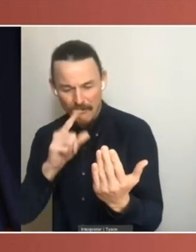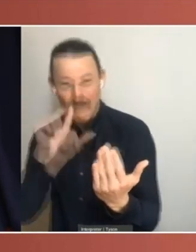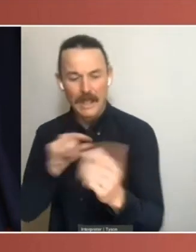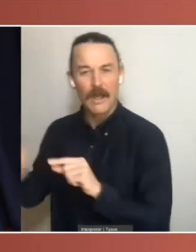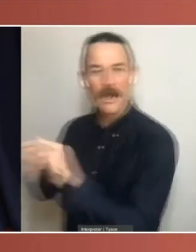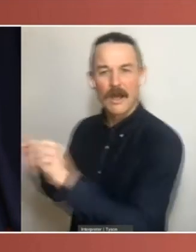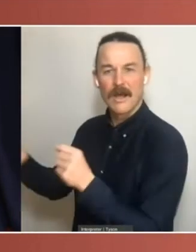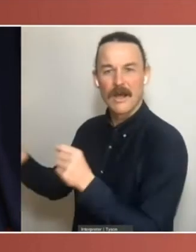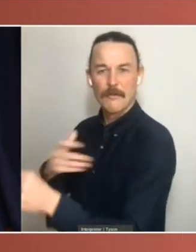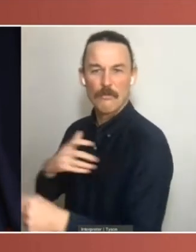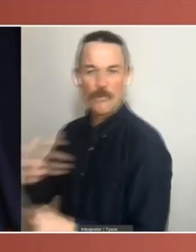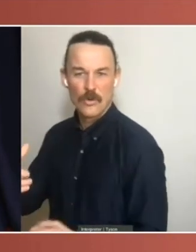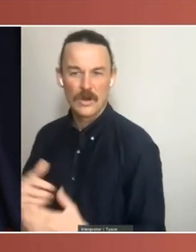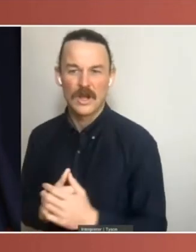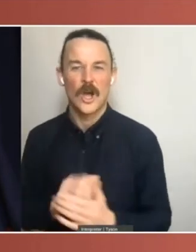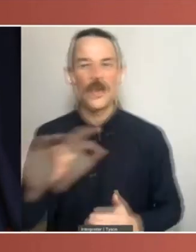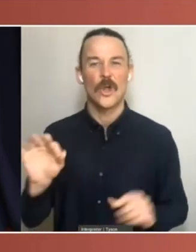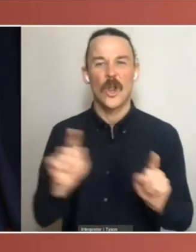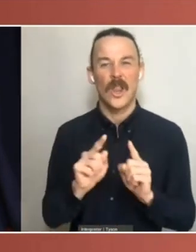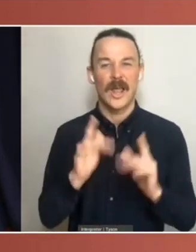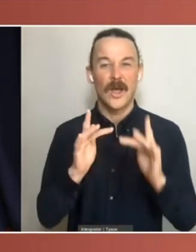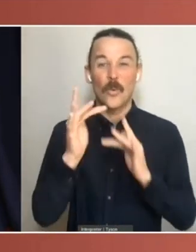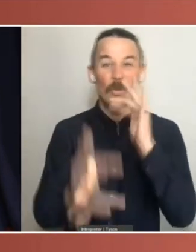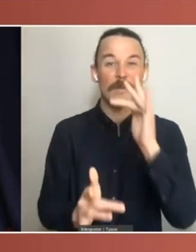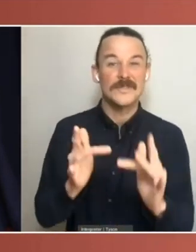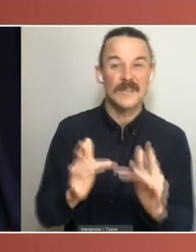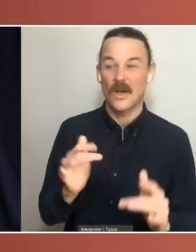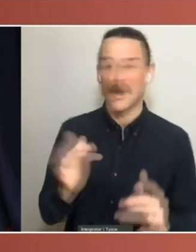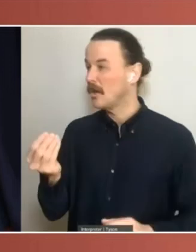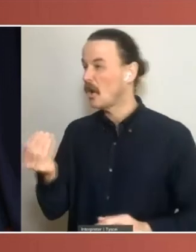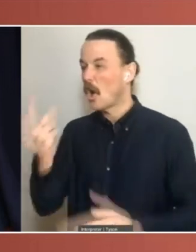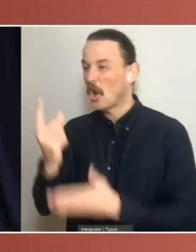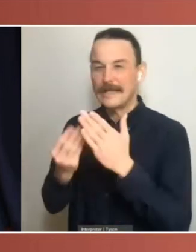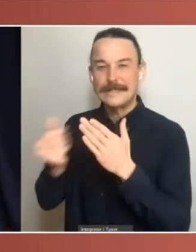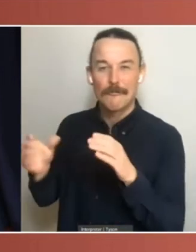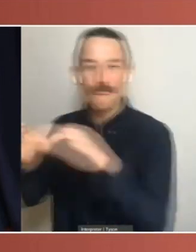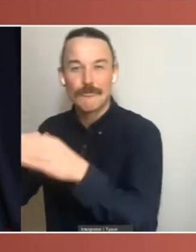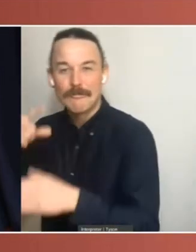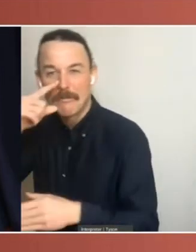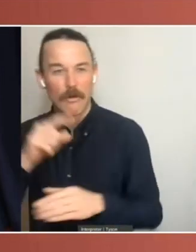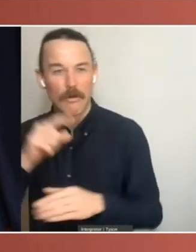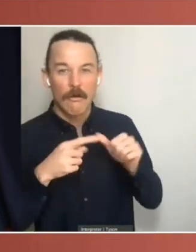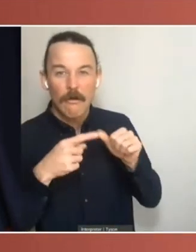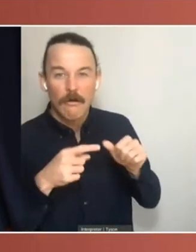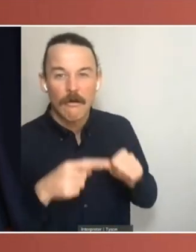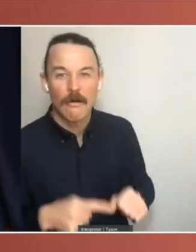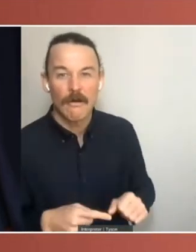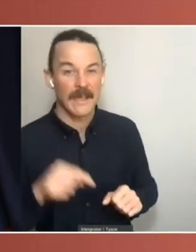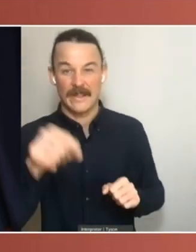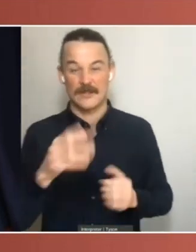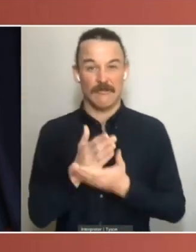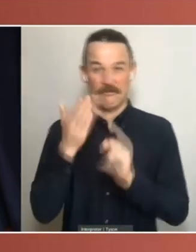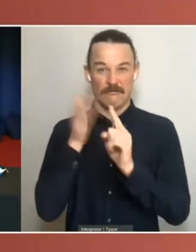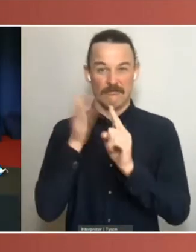website where you might get a skewed response from people. It's going to a random selection of the population.